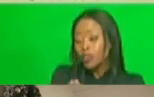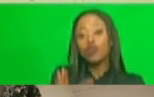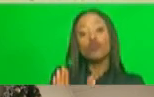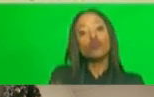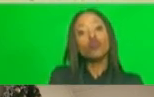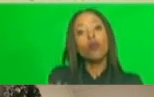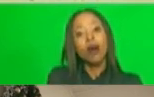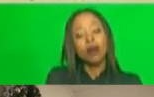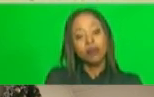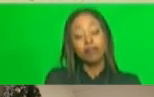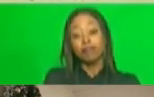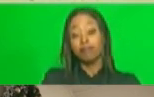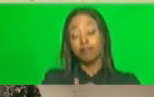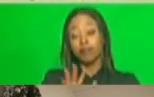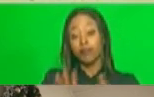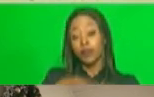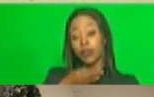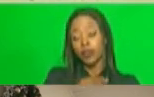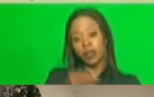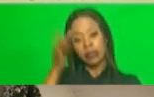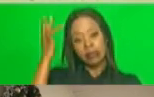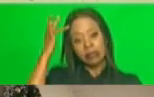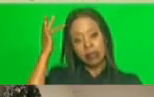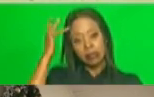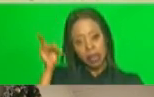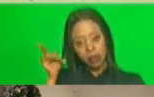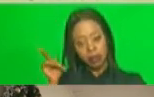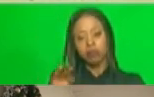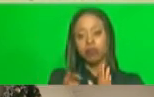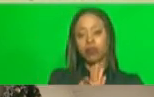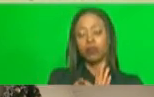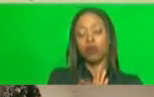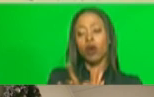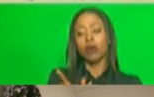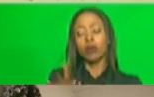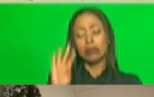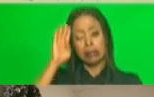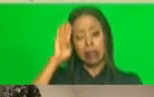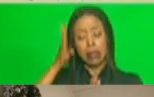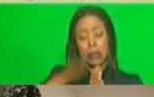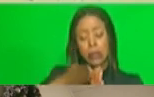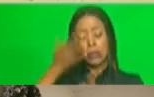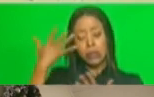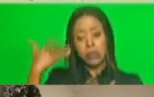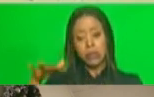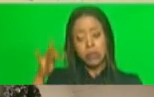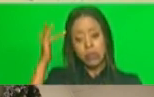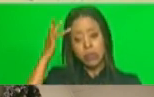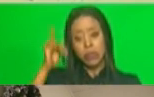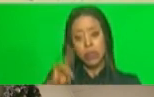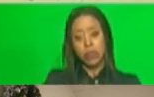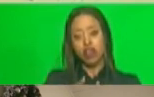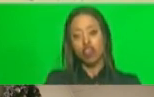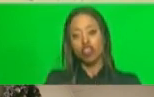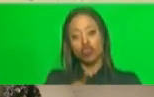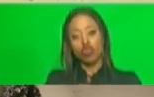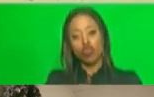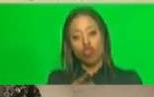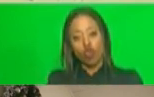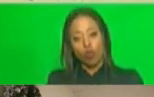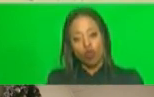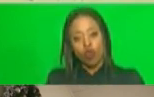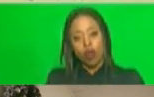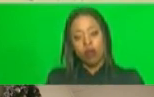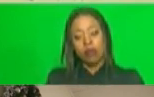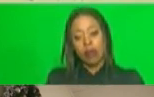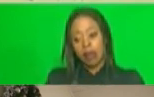committee will consist of experts such as toxicologists, pediatricians, chemical